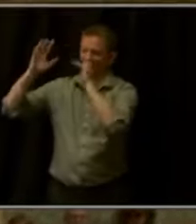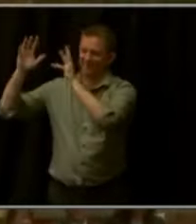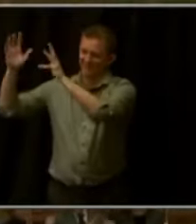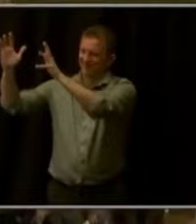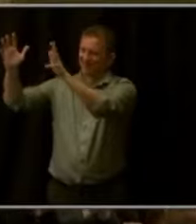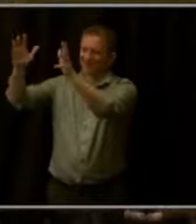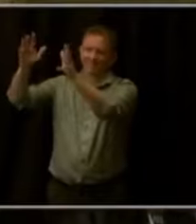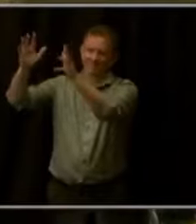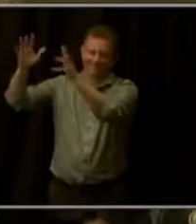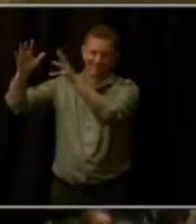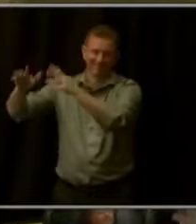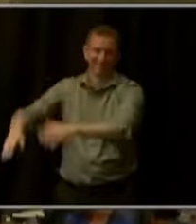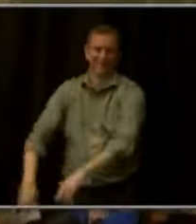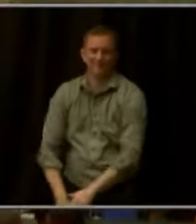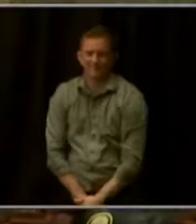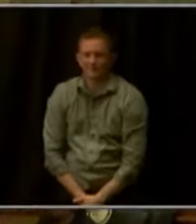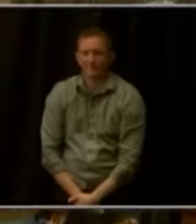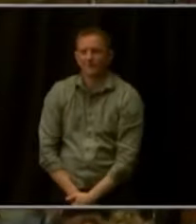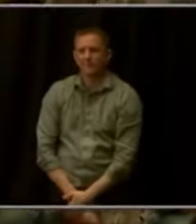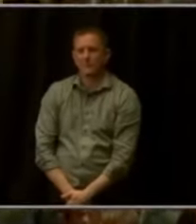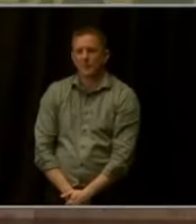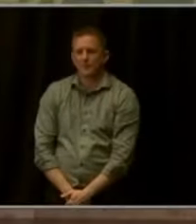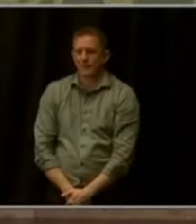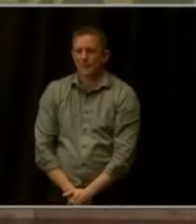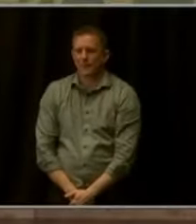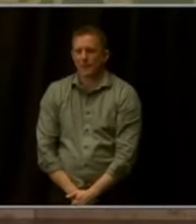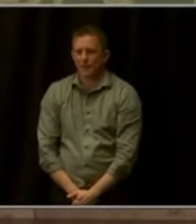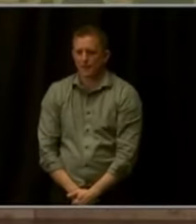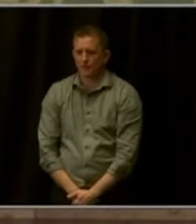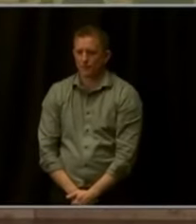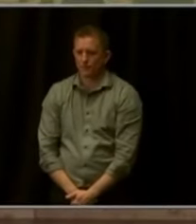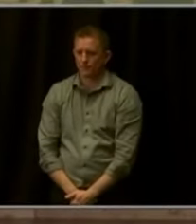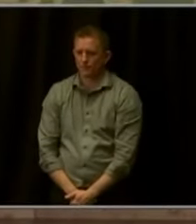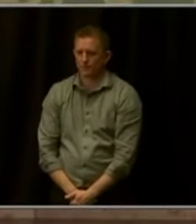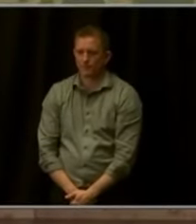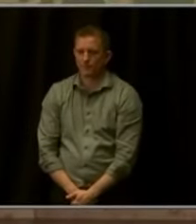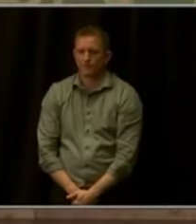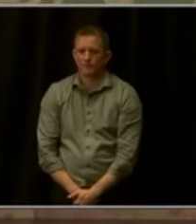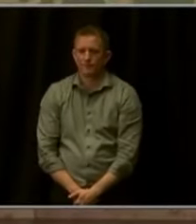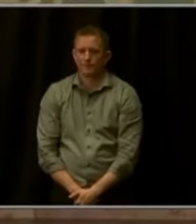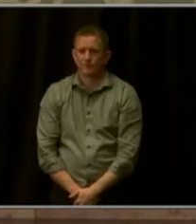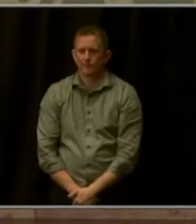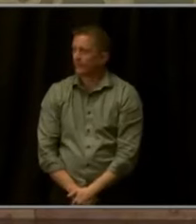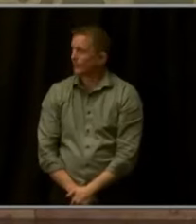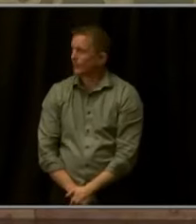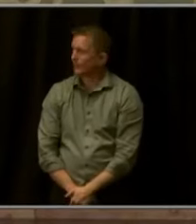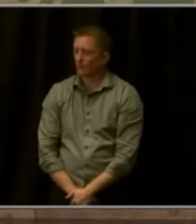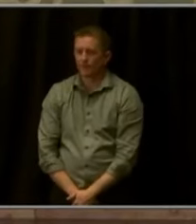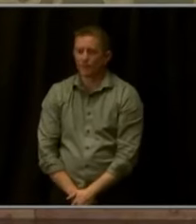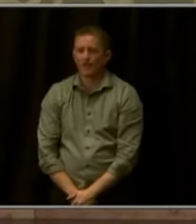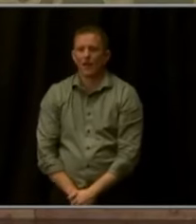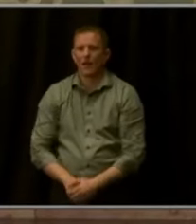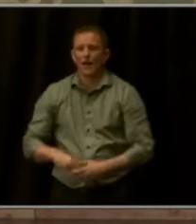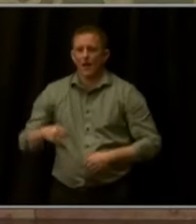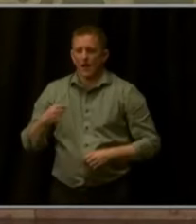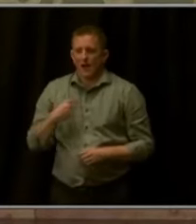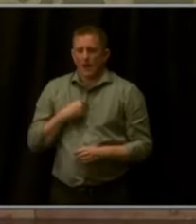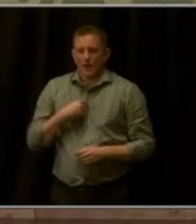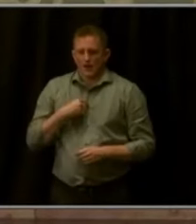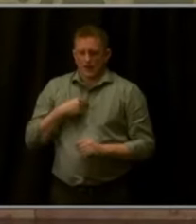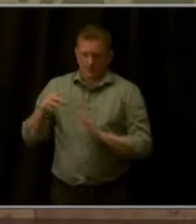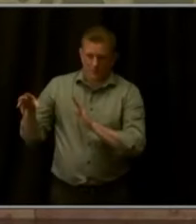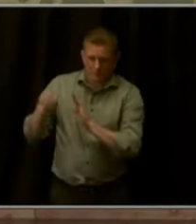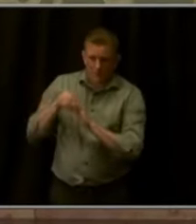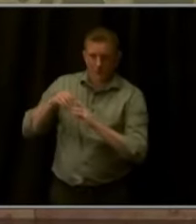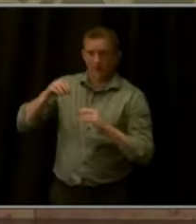In my 2020 State of the State Address, I echoed both President Kennedy and President Obama's calls